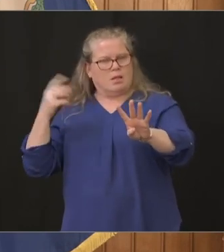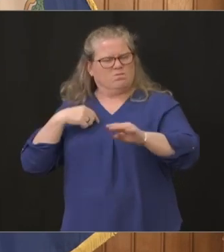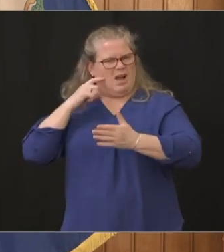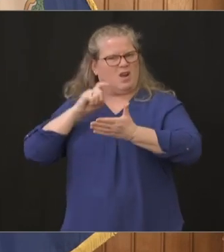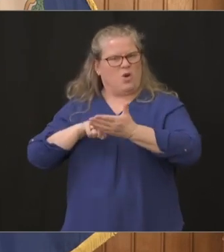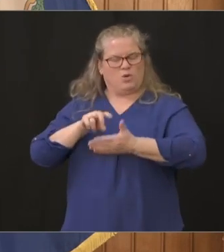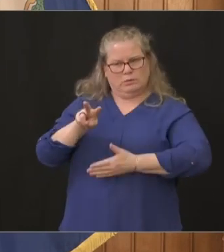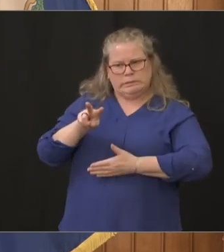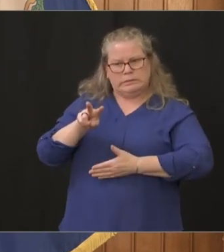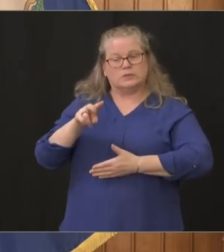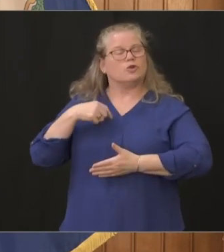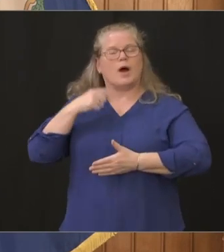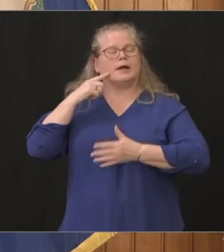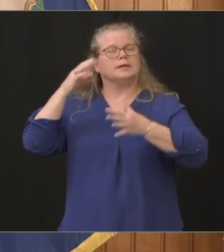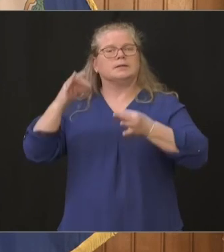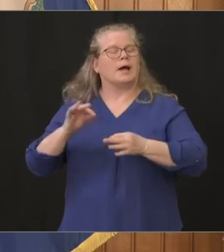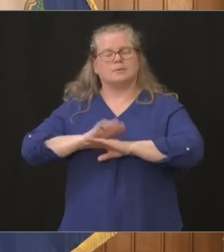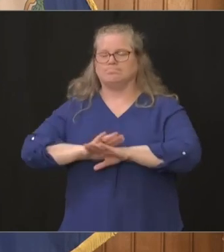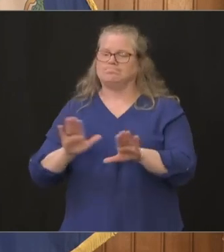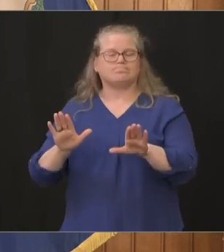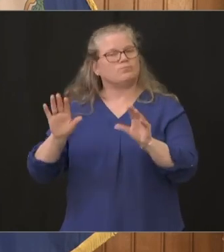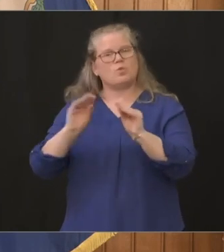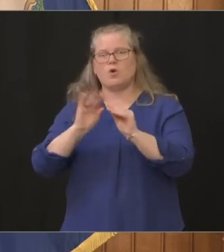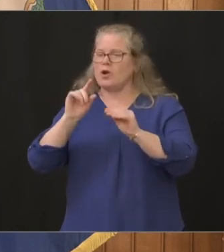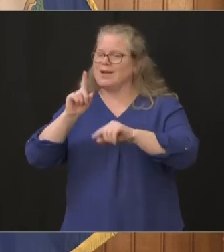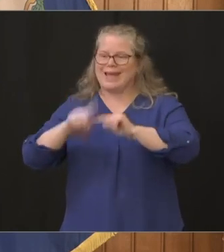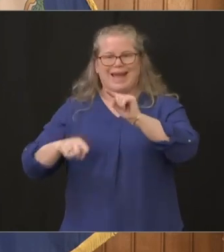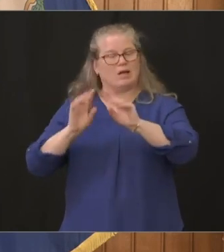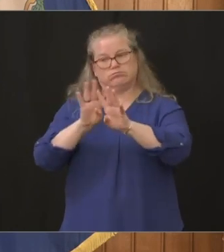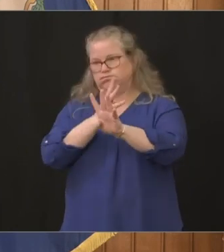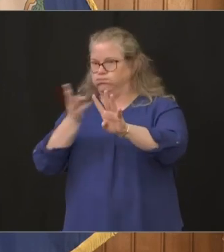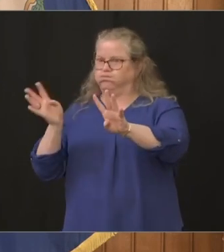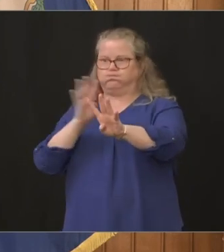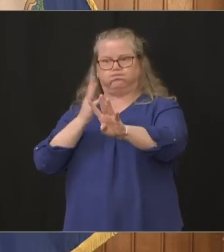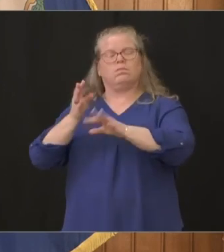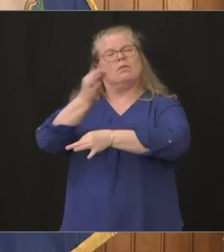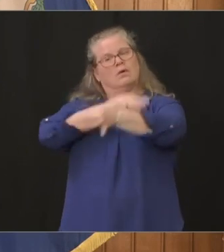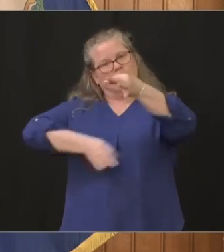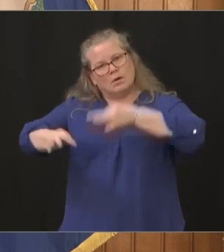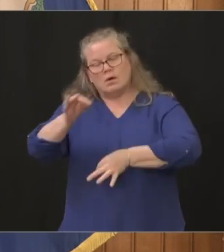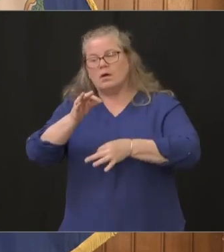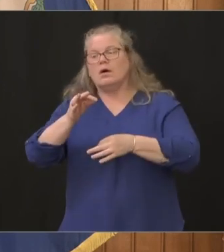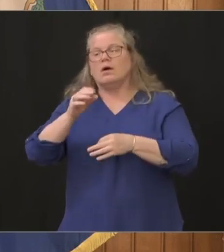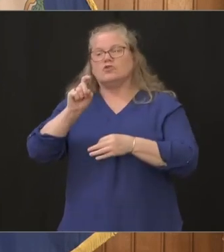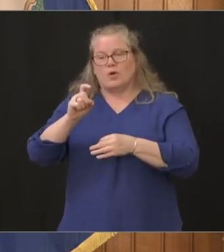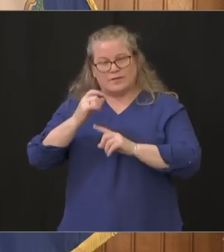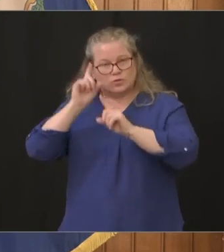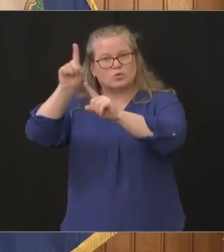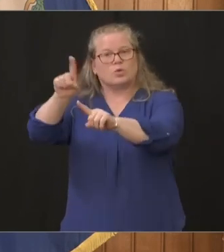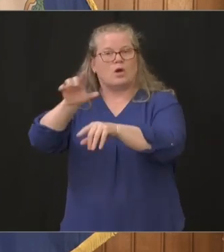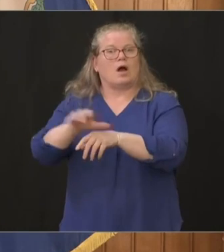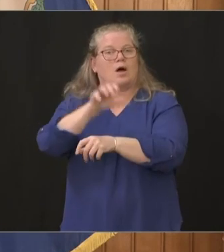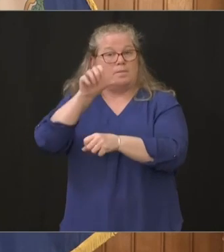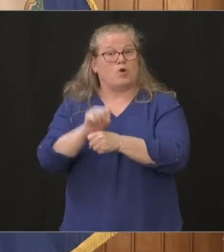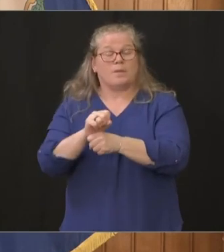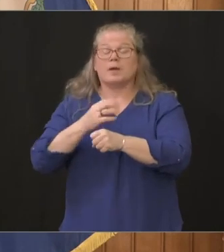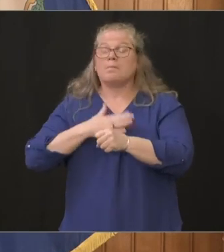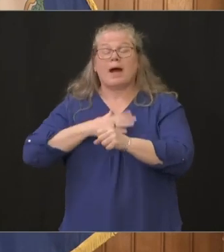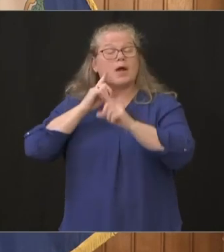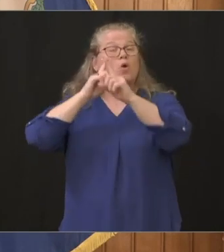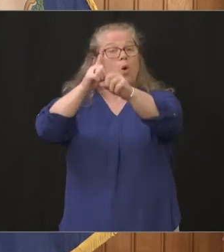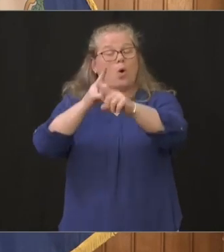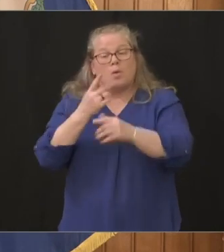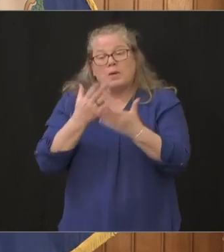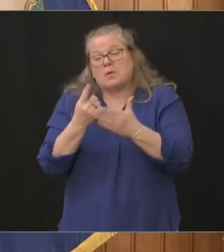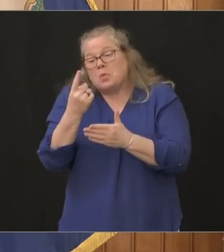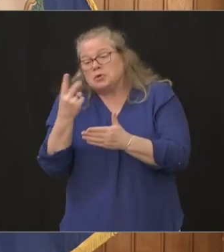saying is you have to go there by appointment and my purpose there is to make sure there's no more than one or two people in that store at any given time